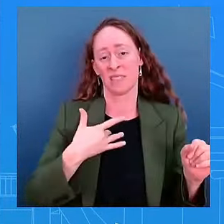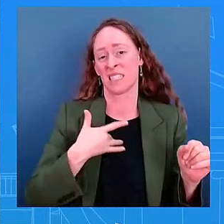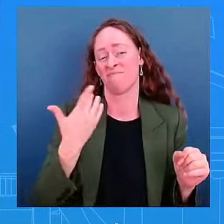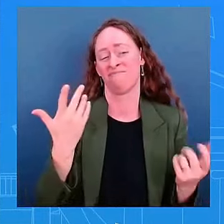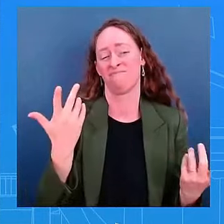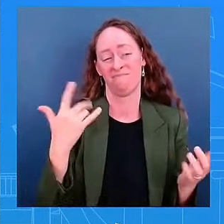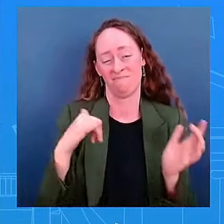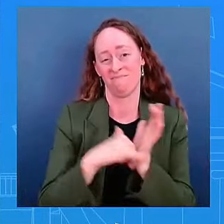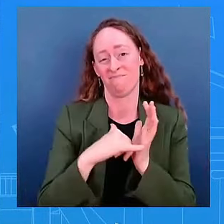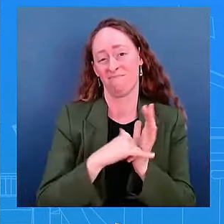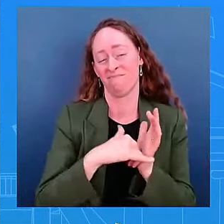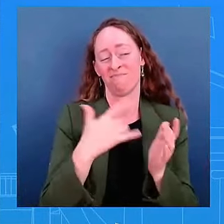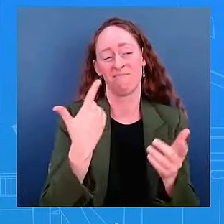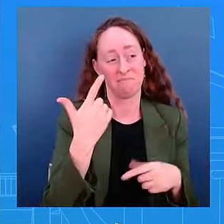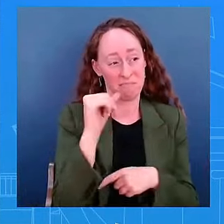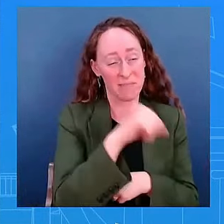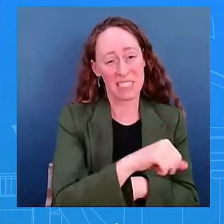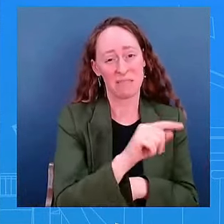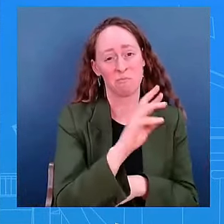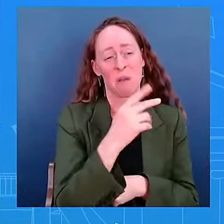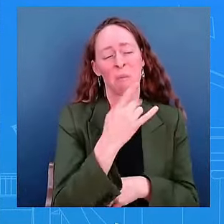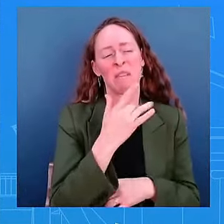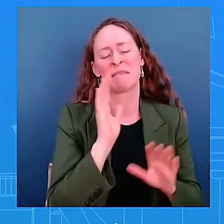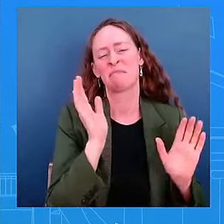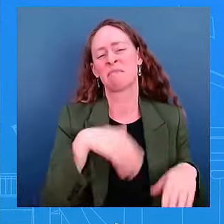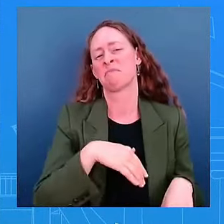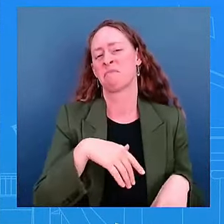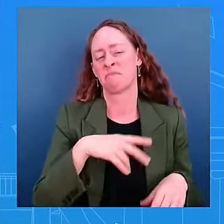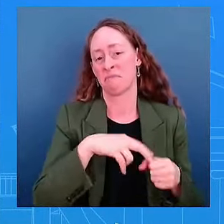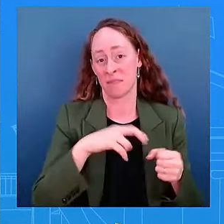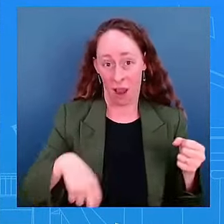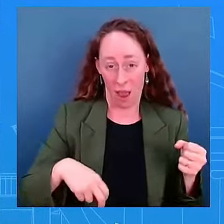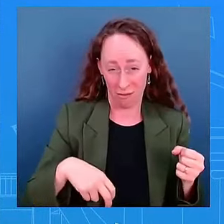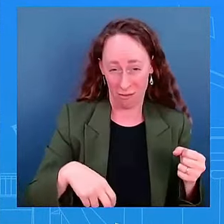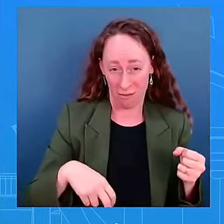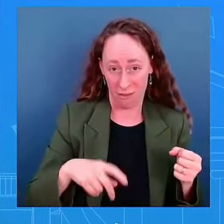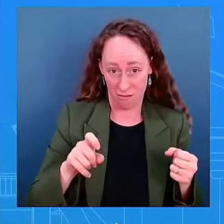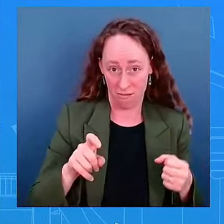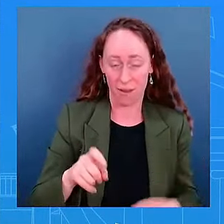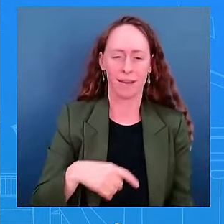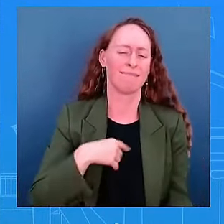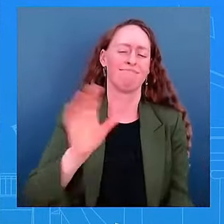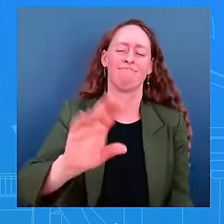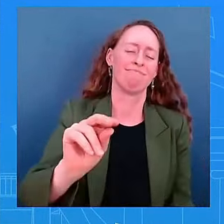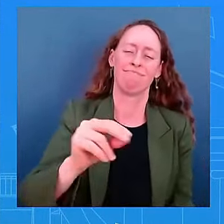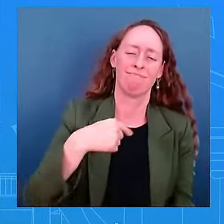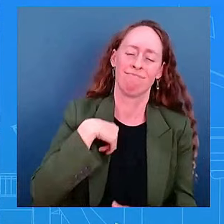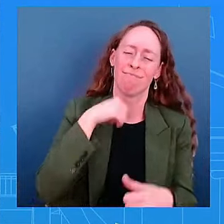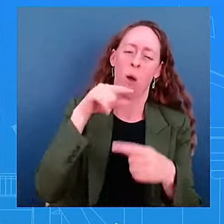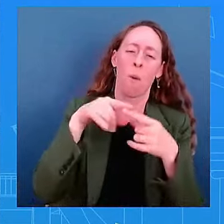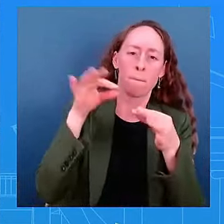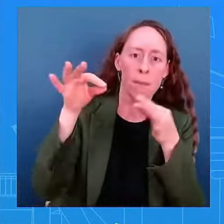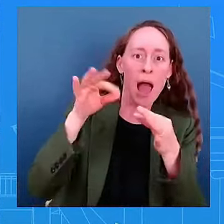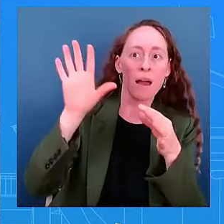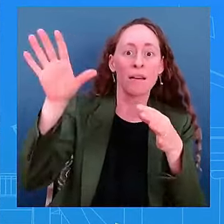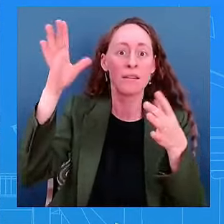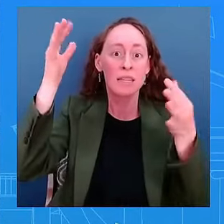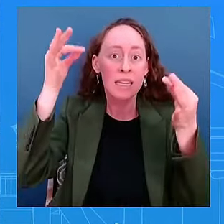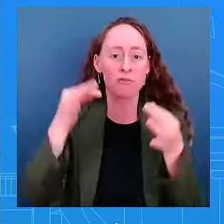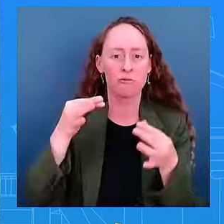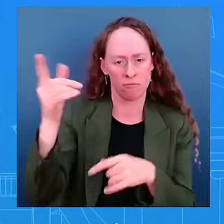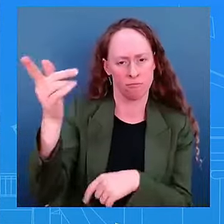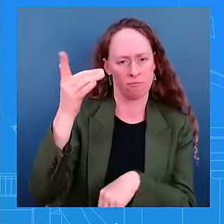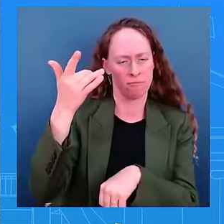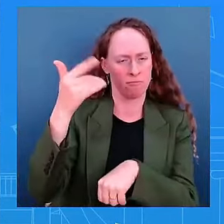of his thoughts. I would say tune in to tonight when he speaks directly to the American people. You'll hear what he thinks about this, his